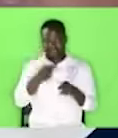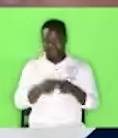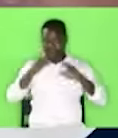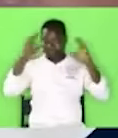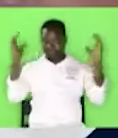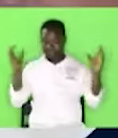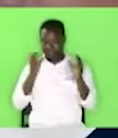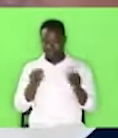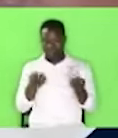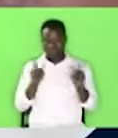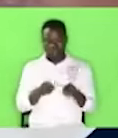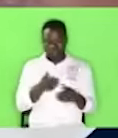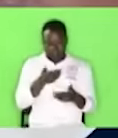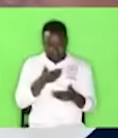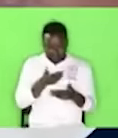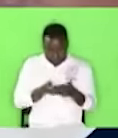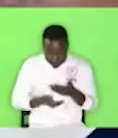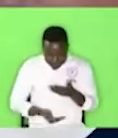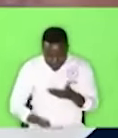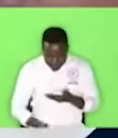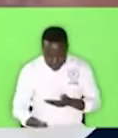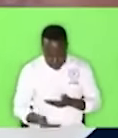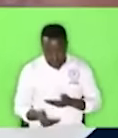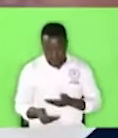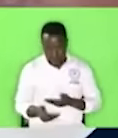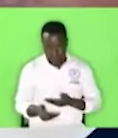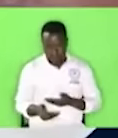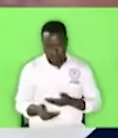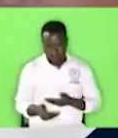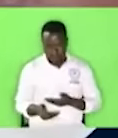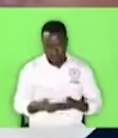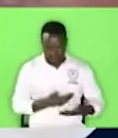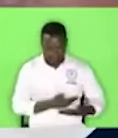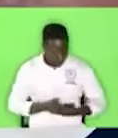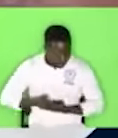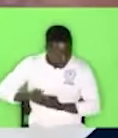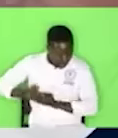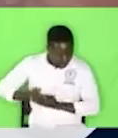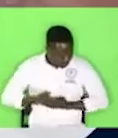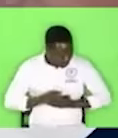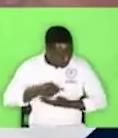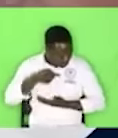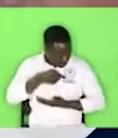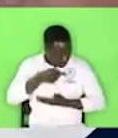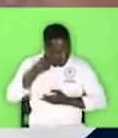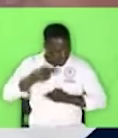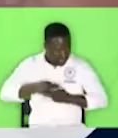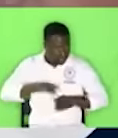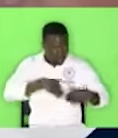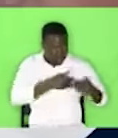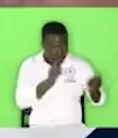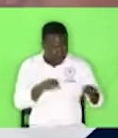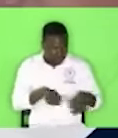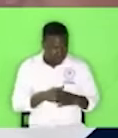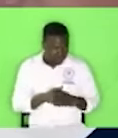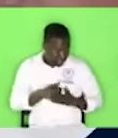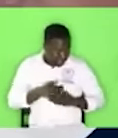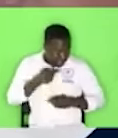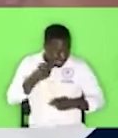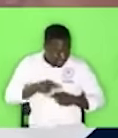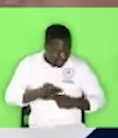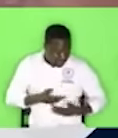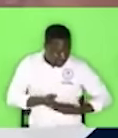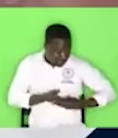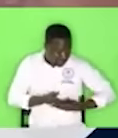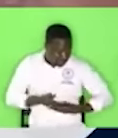is born it should be named it should be given a name and the name is formally